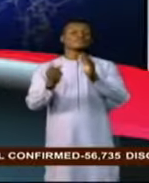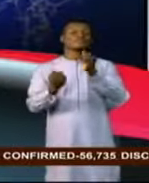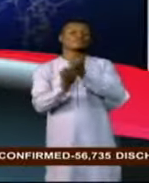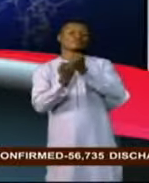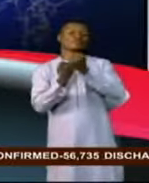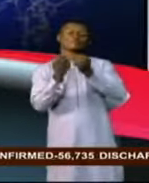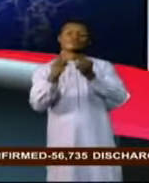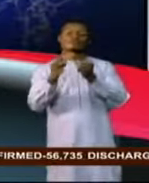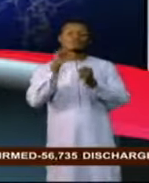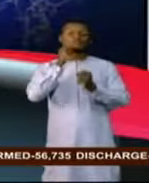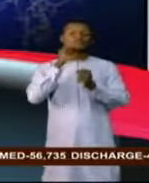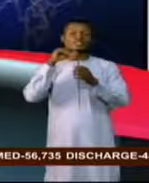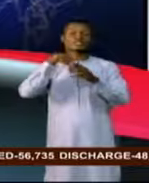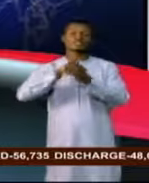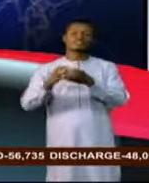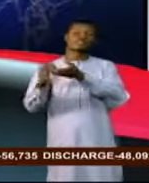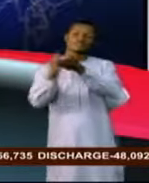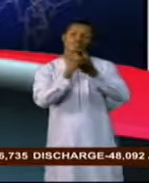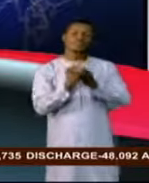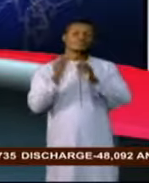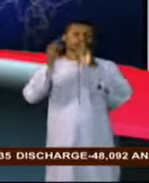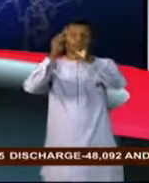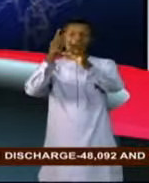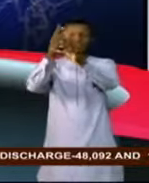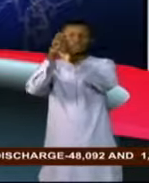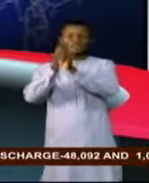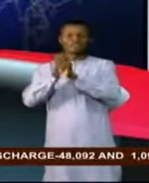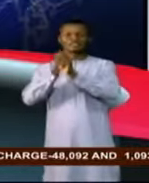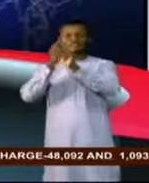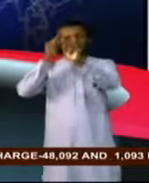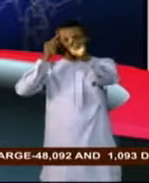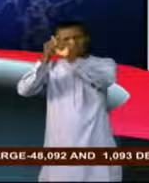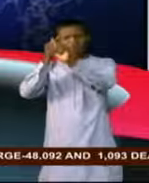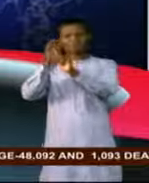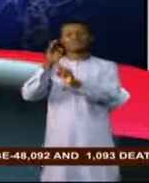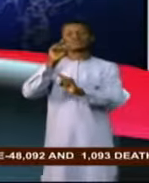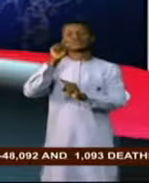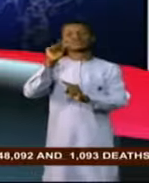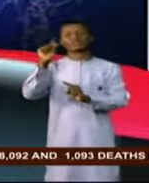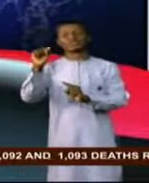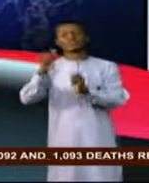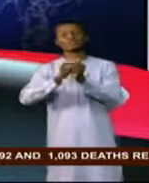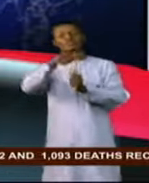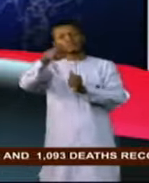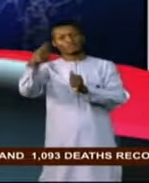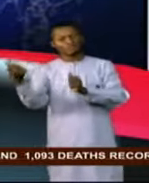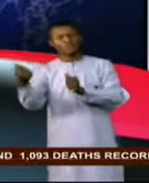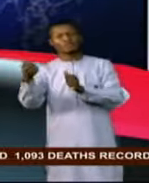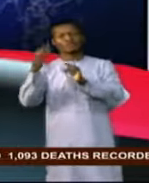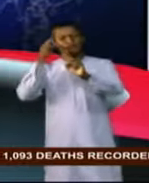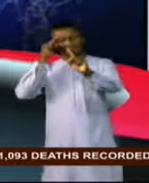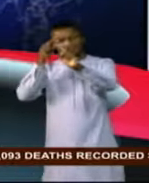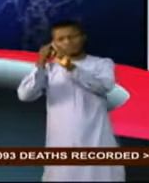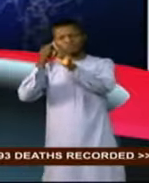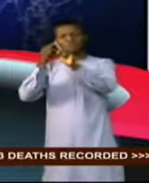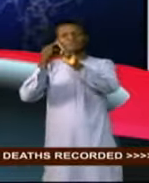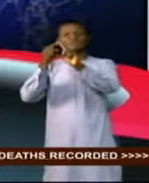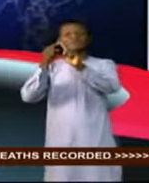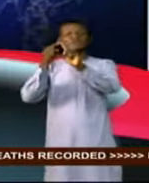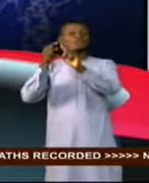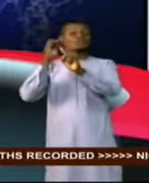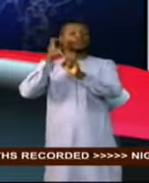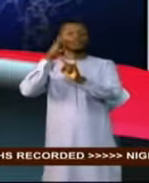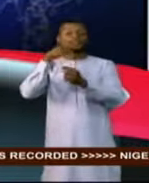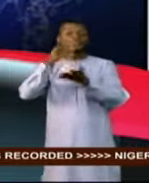in the collective quest towards achieving Agenda 2030 and other sustainable development goals. Already, he said,